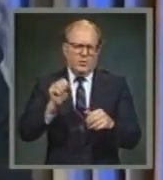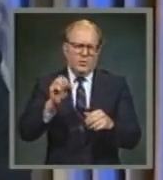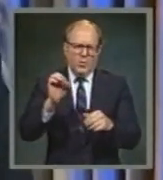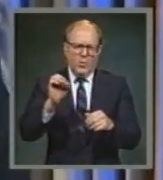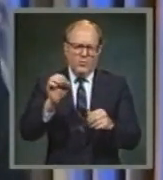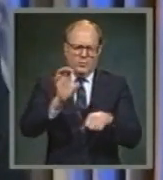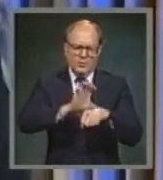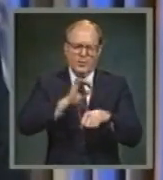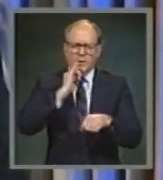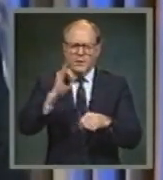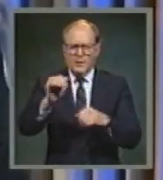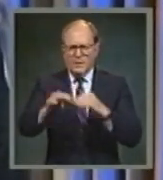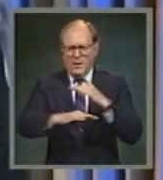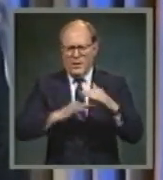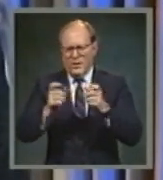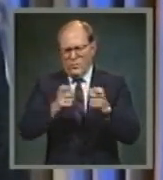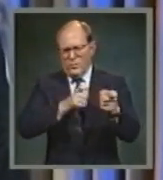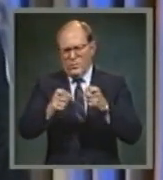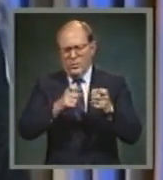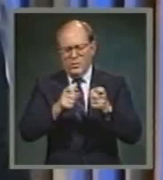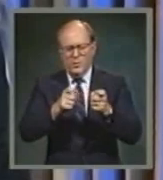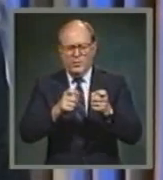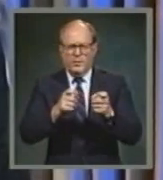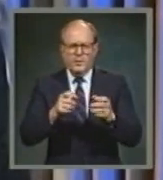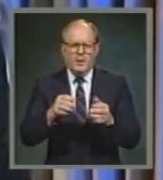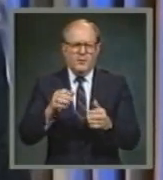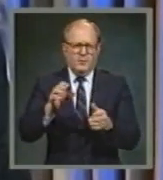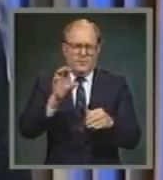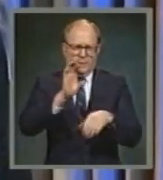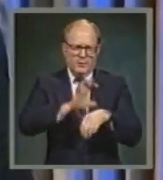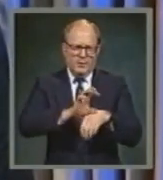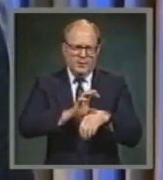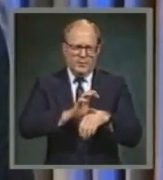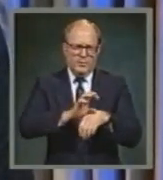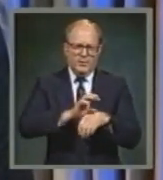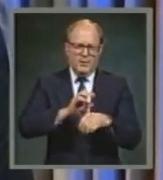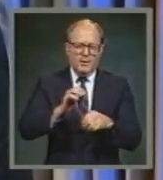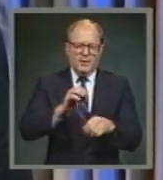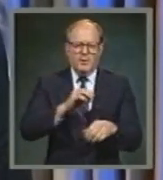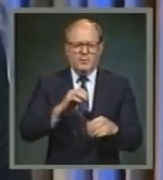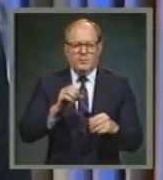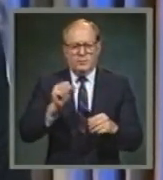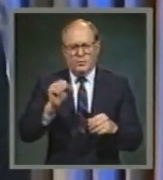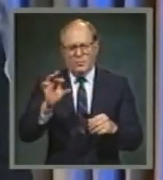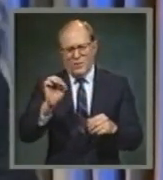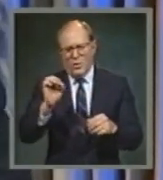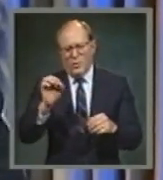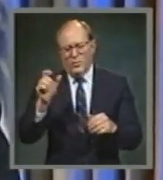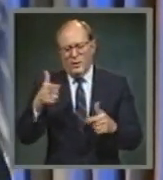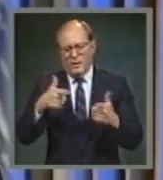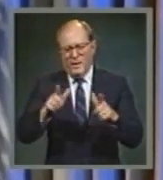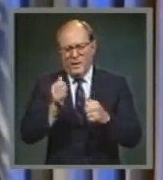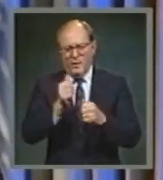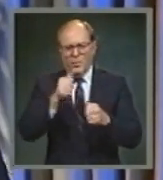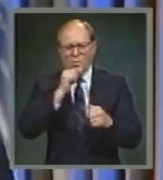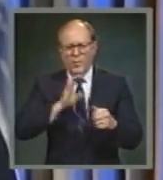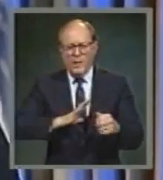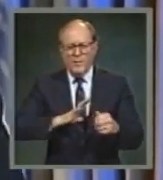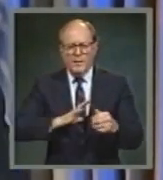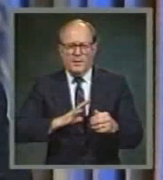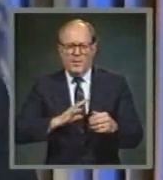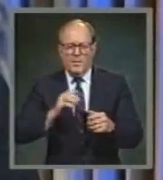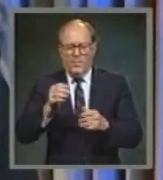to Christ, so let the wives be to their own husbands in everything. And the next verse says,